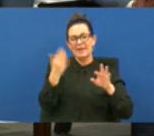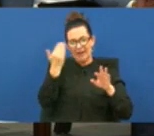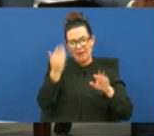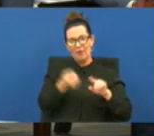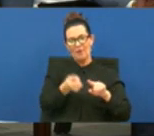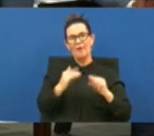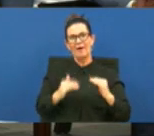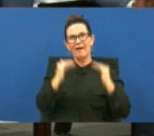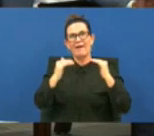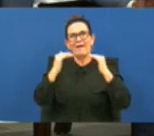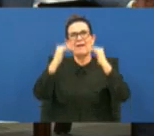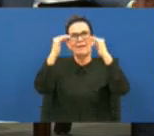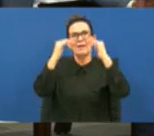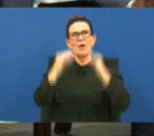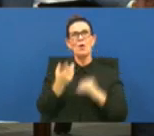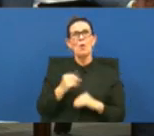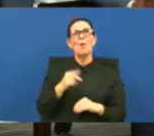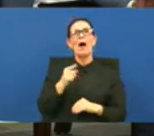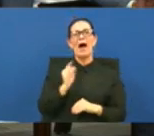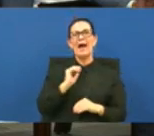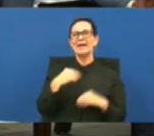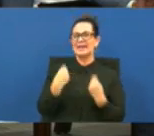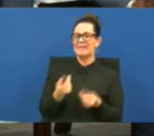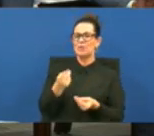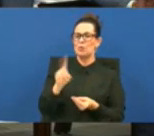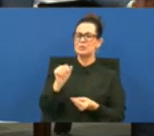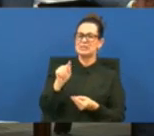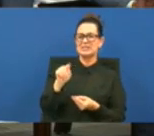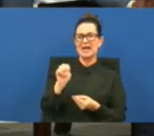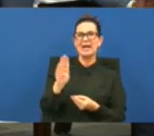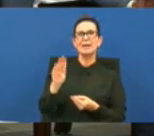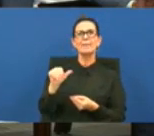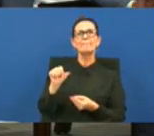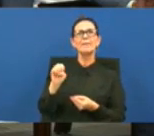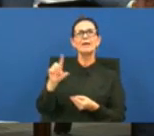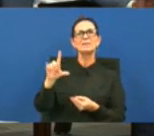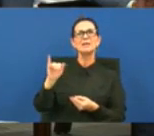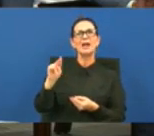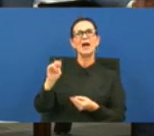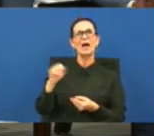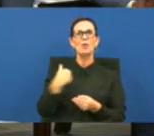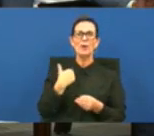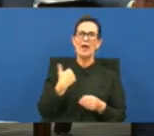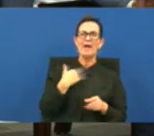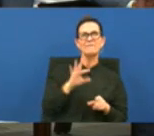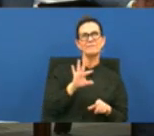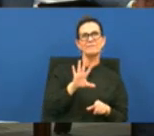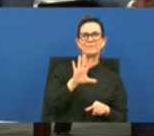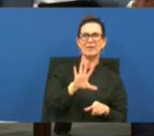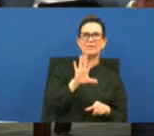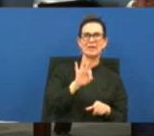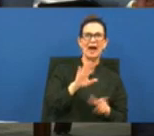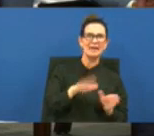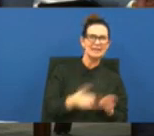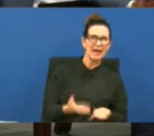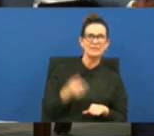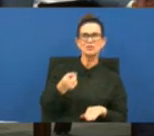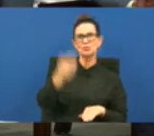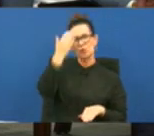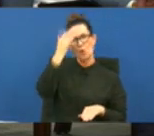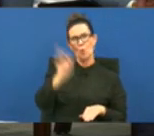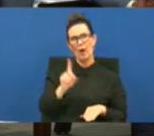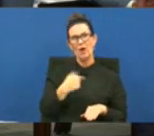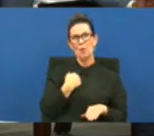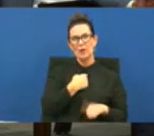i give you a date baseline and then i tell you that as of today we have 59 deaths so that you know where i'm starting